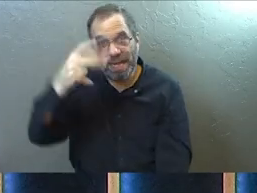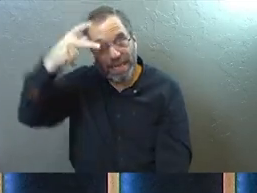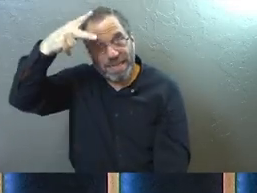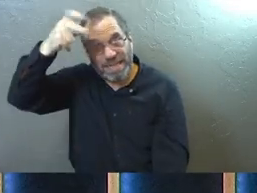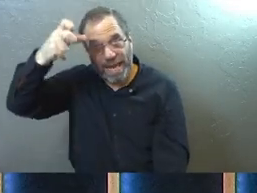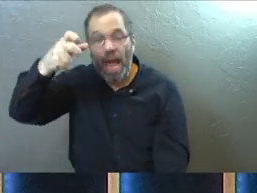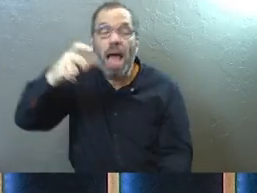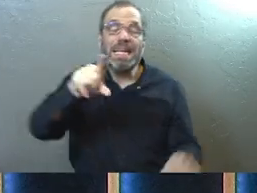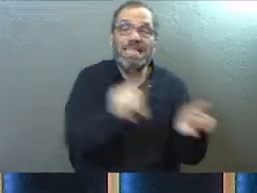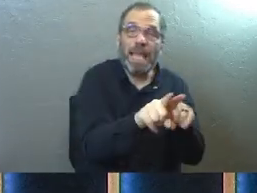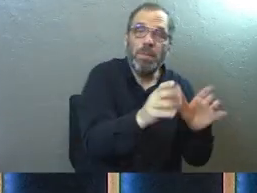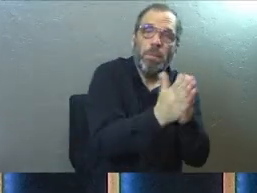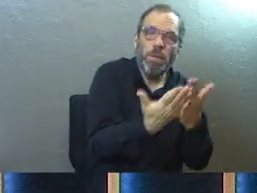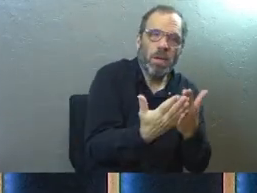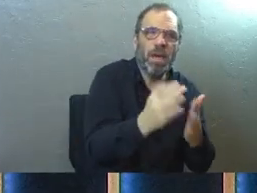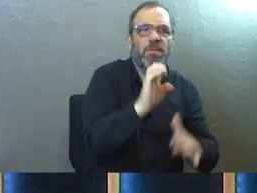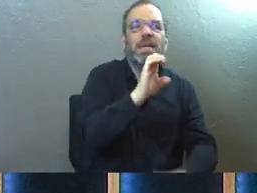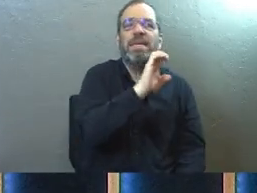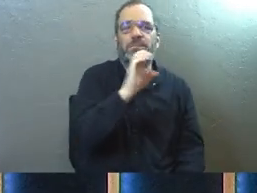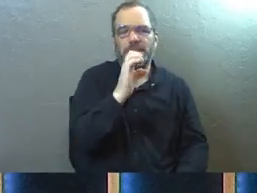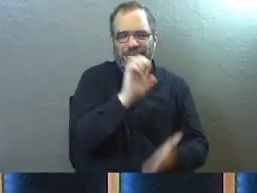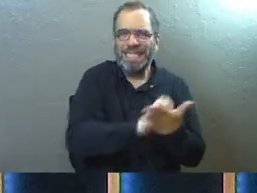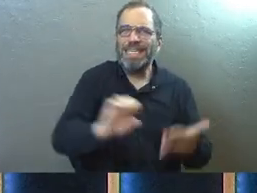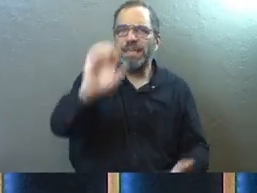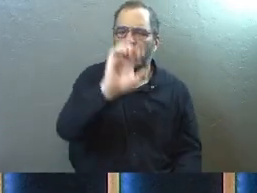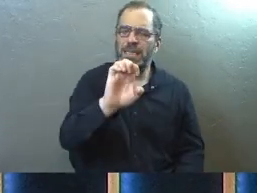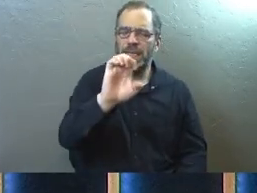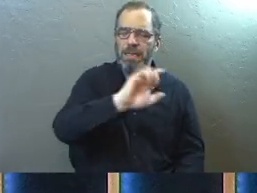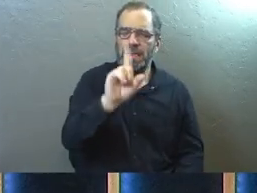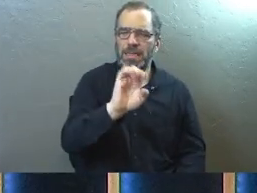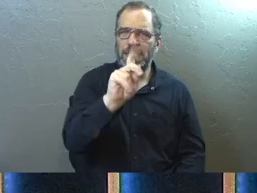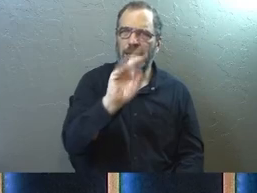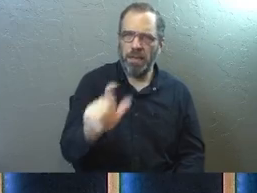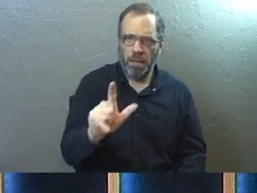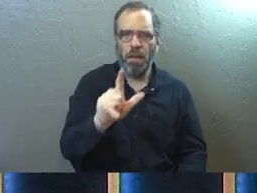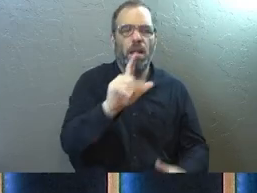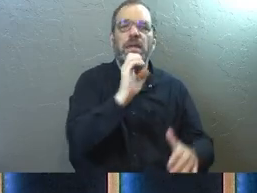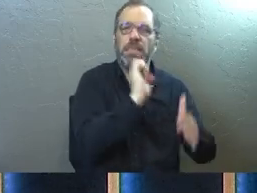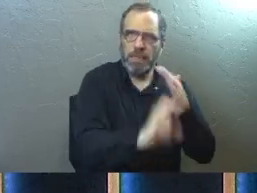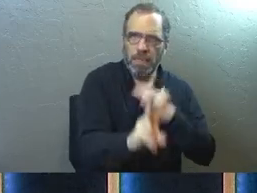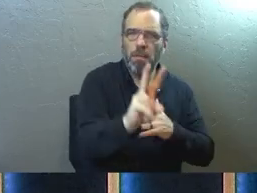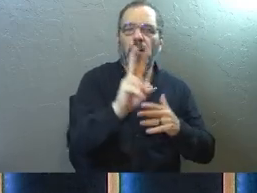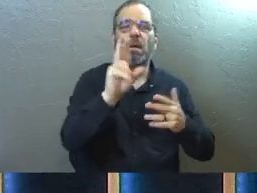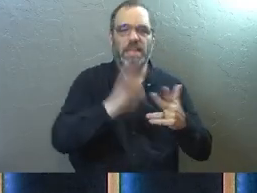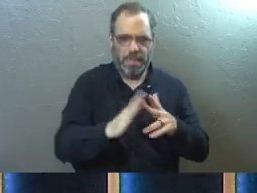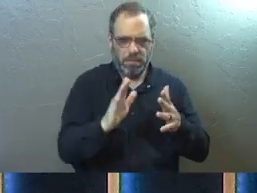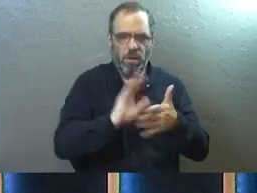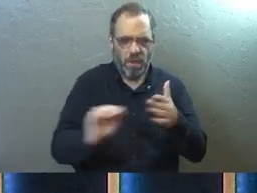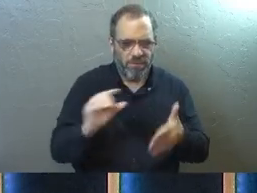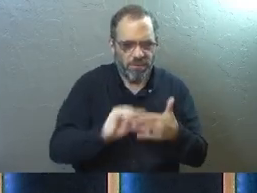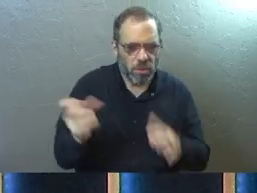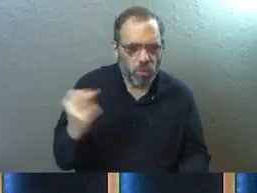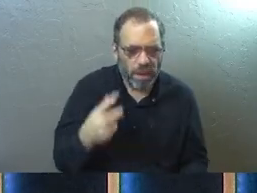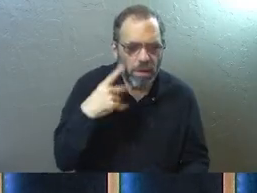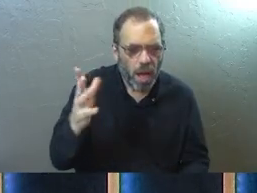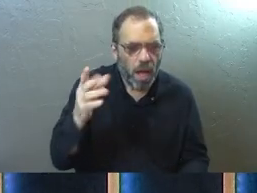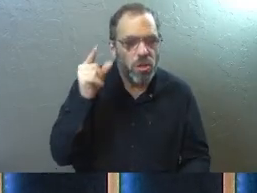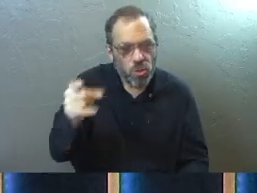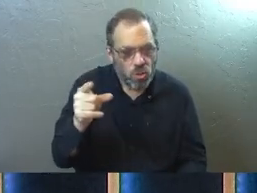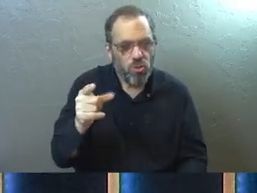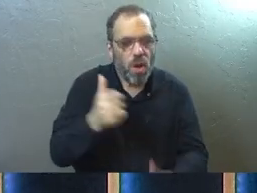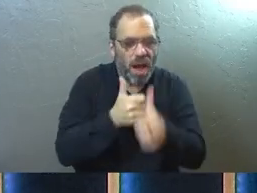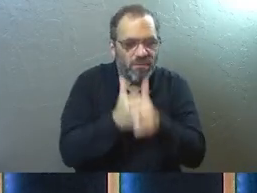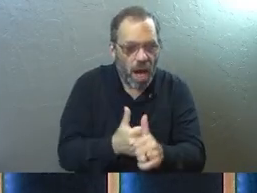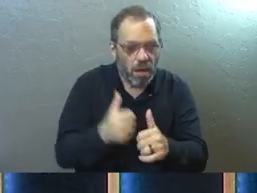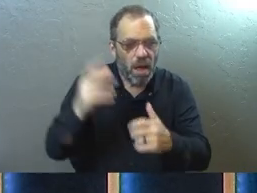happens in the book of Ezekiel. The same thing happens in the book of Revelation. This particular scene is described. So in verse 12, he says, how you